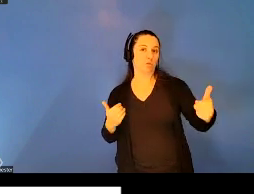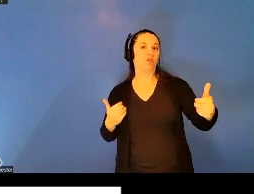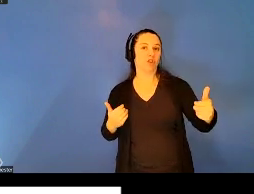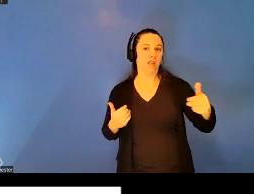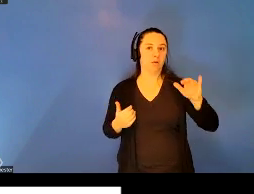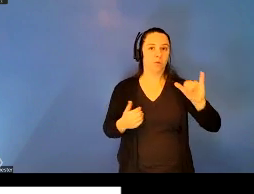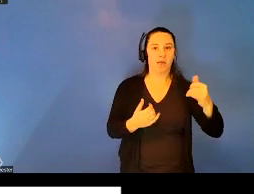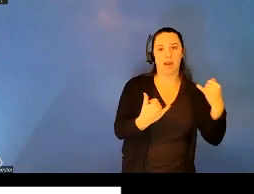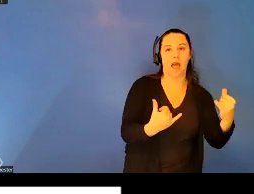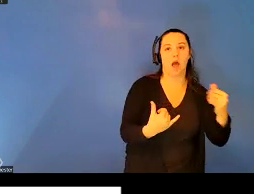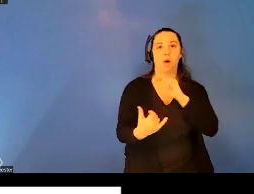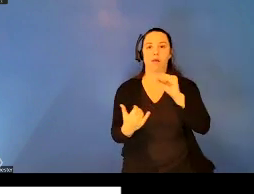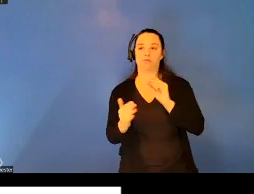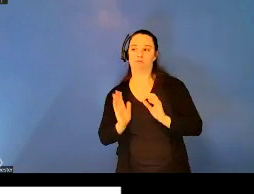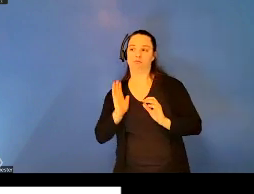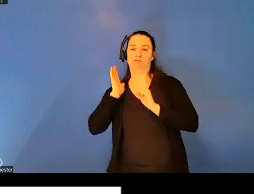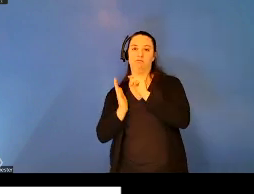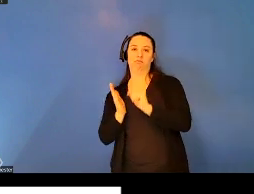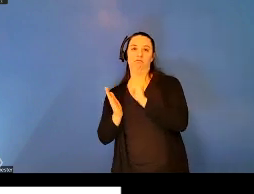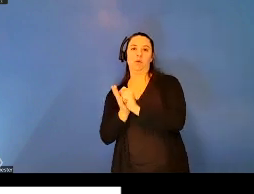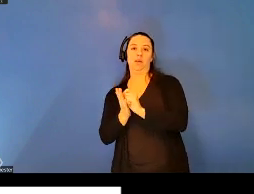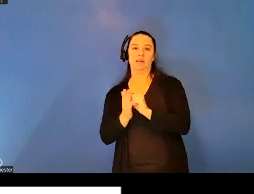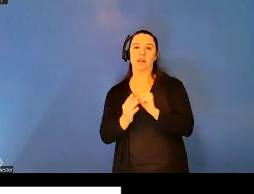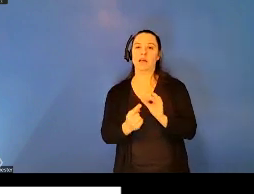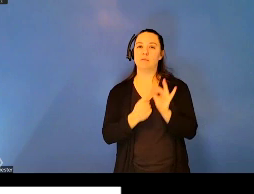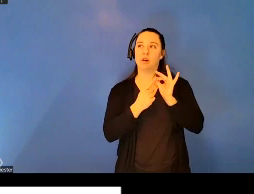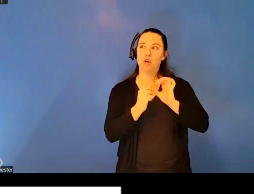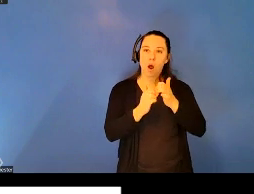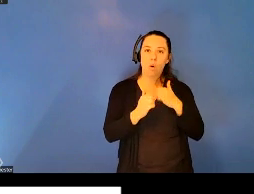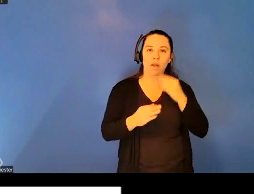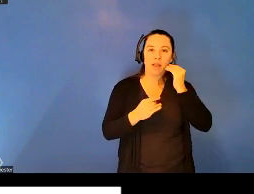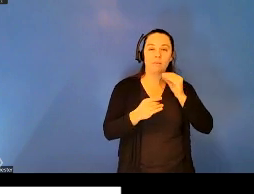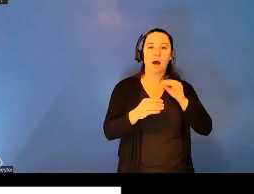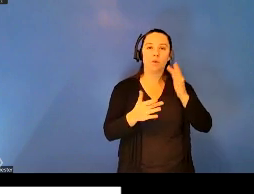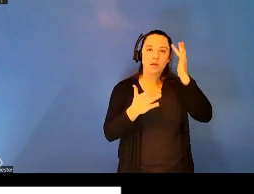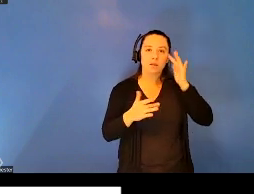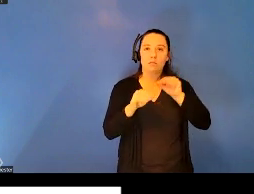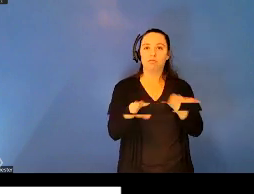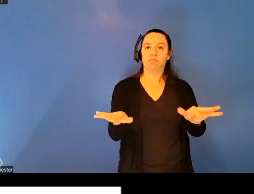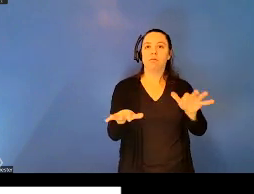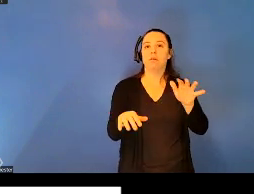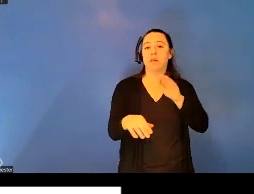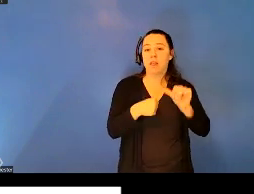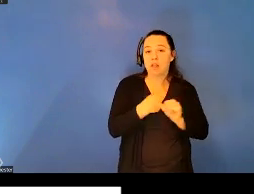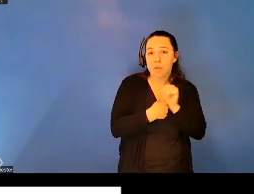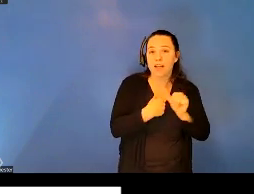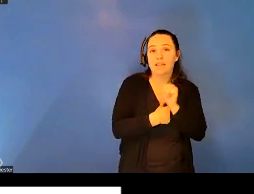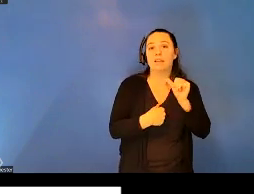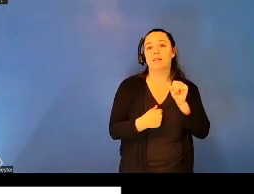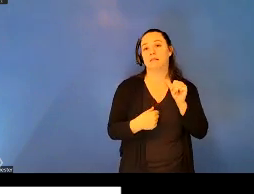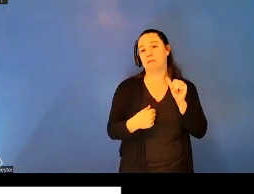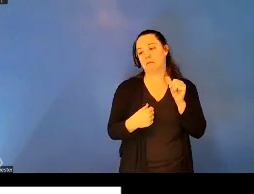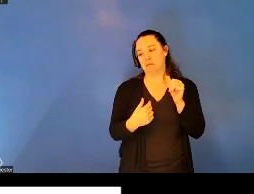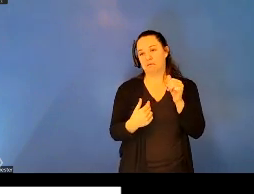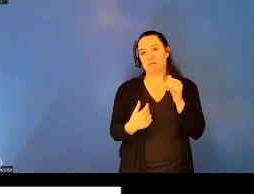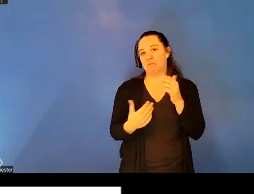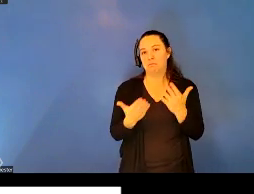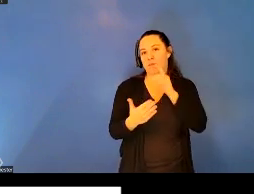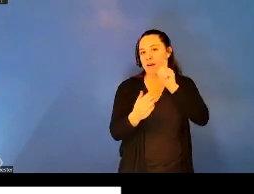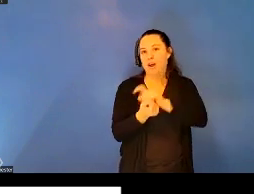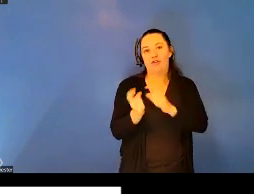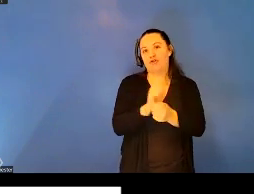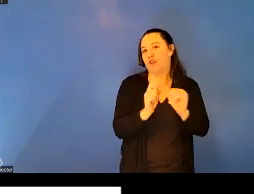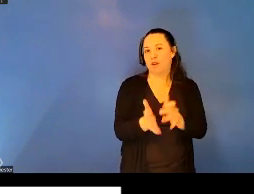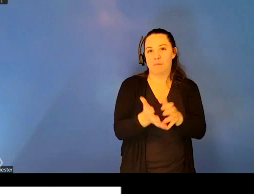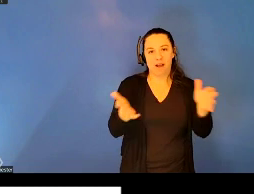especially the ways we think of epidemic thought, excuse me epidemic threat may not be as distant to our current moment as